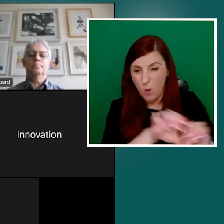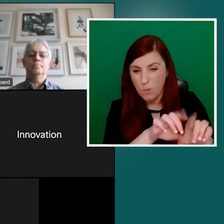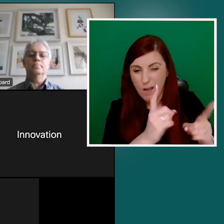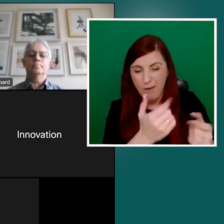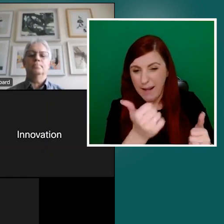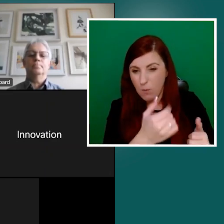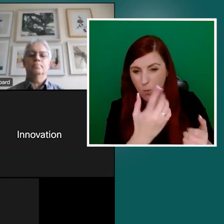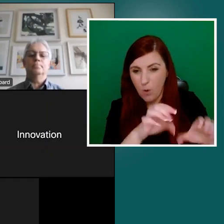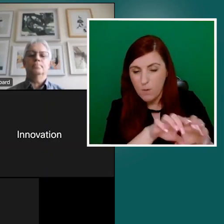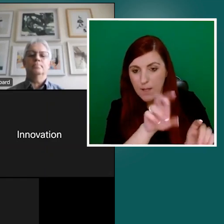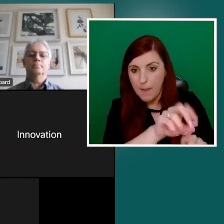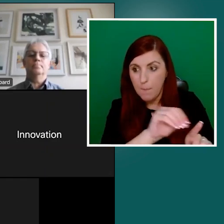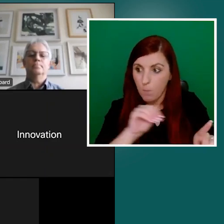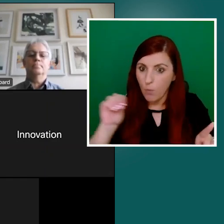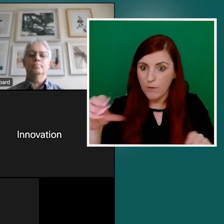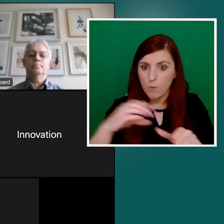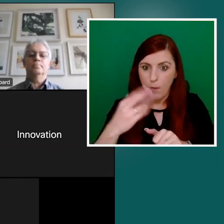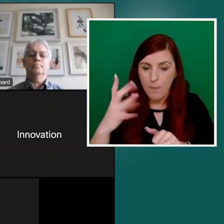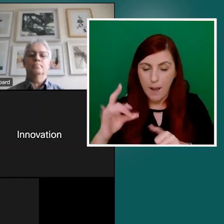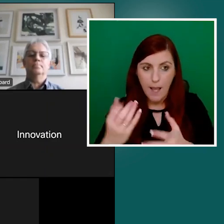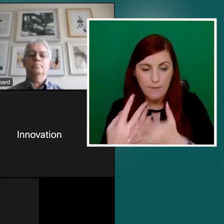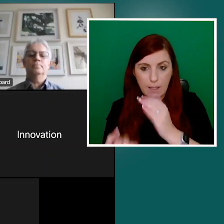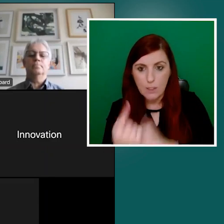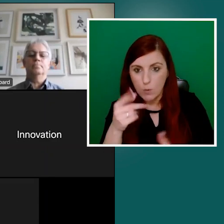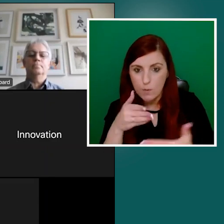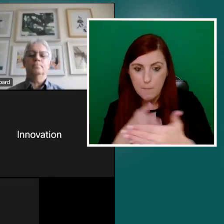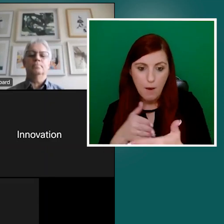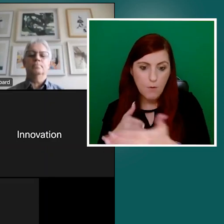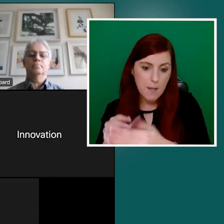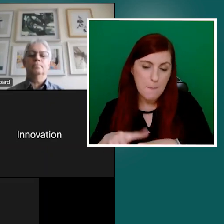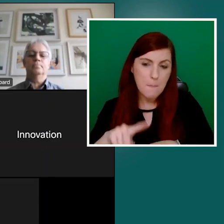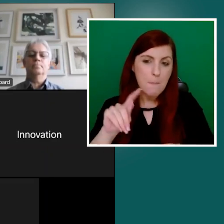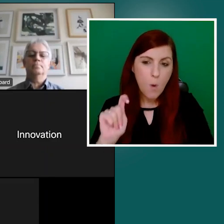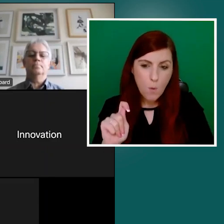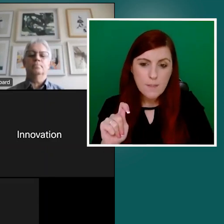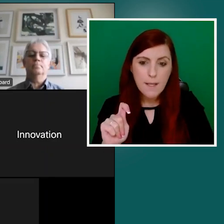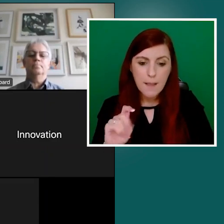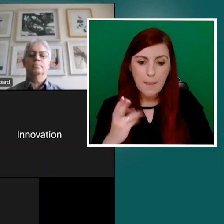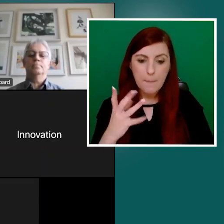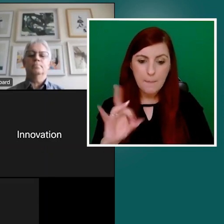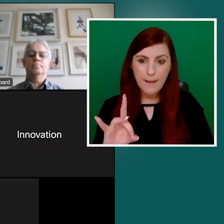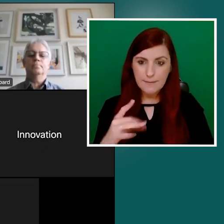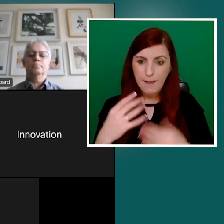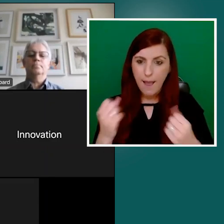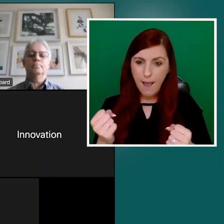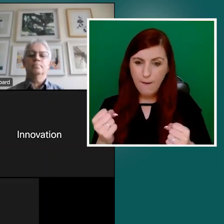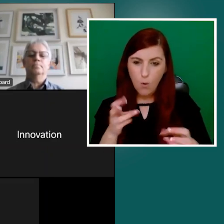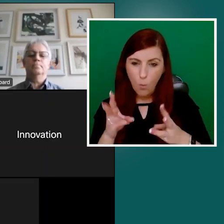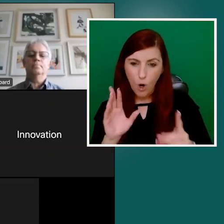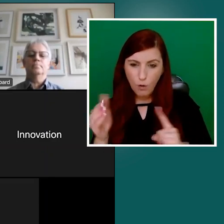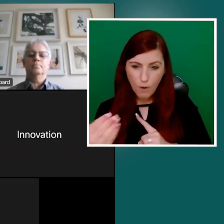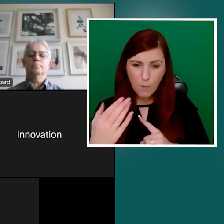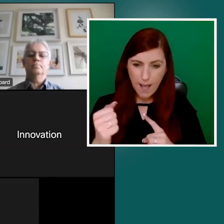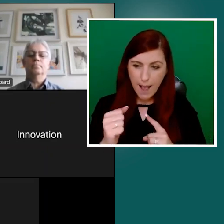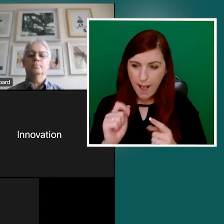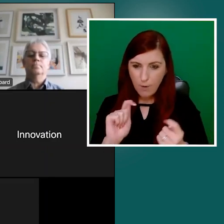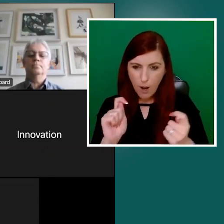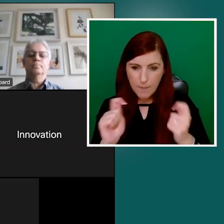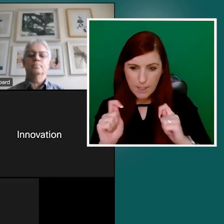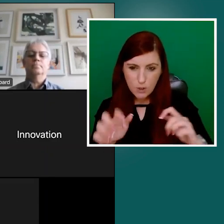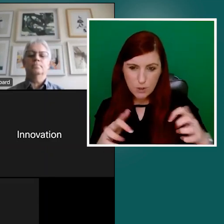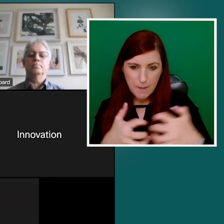that has been. And by and large, the banks all have workarounds, and they have accommodations for individuals, they don't necessarily